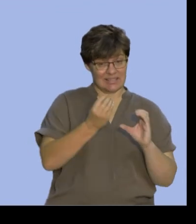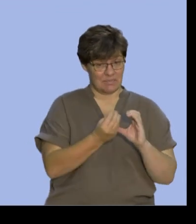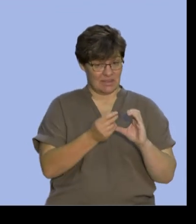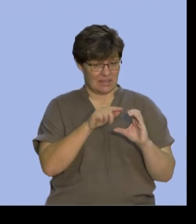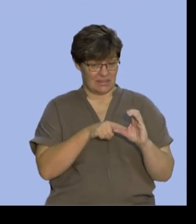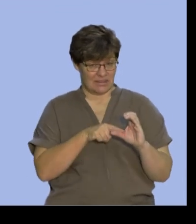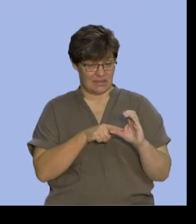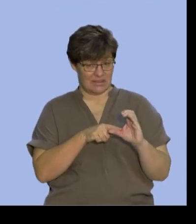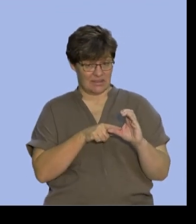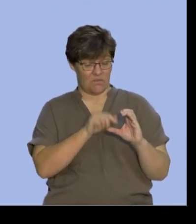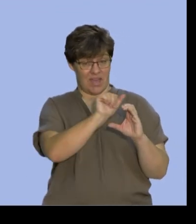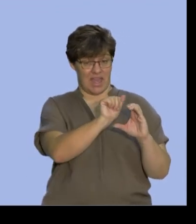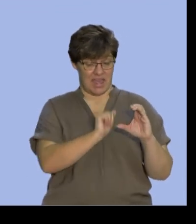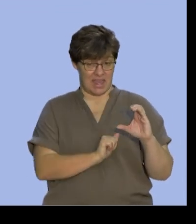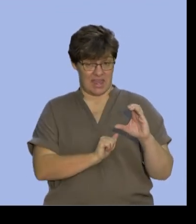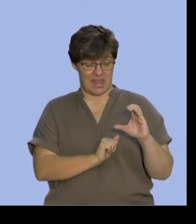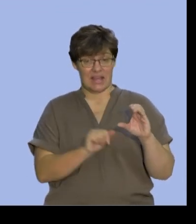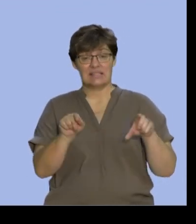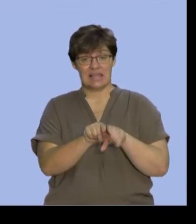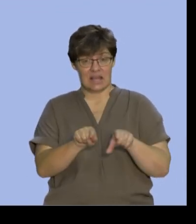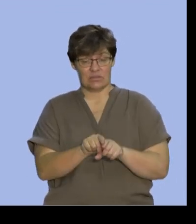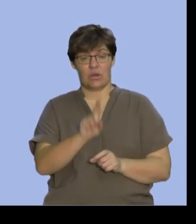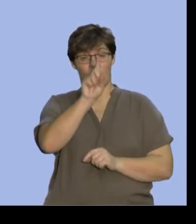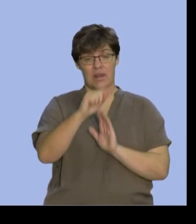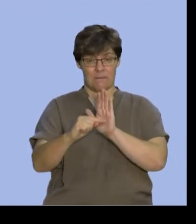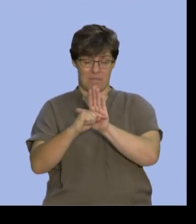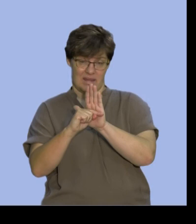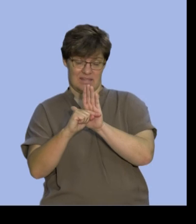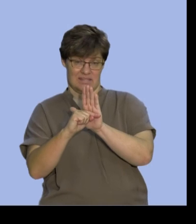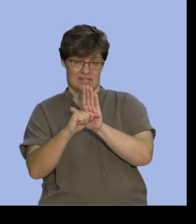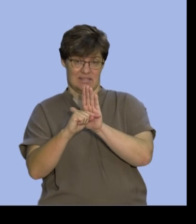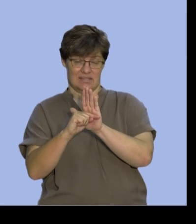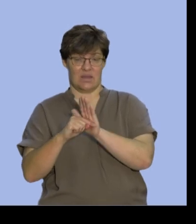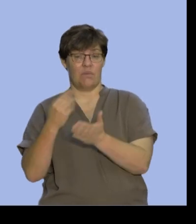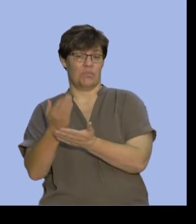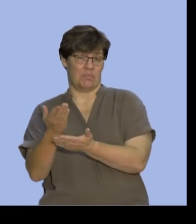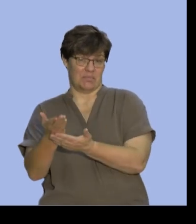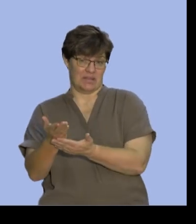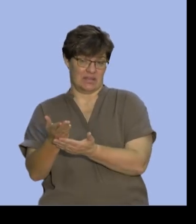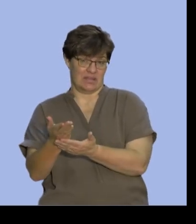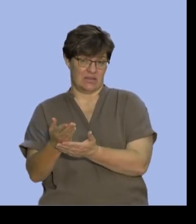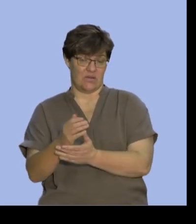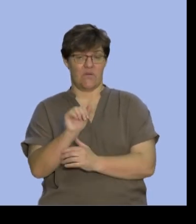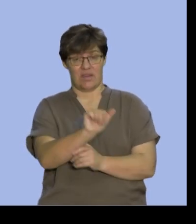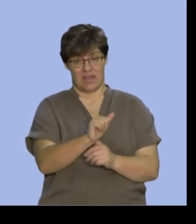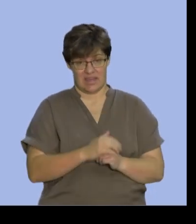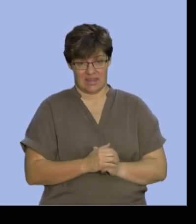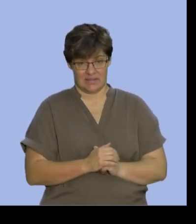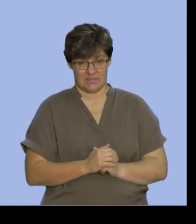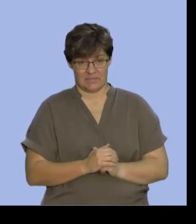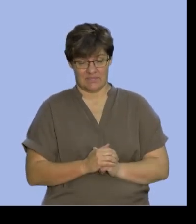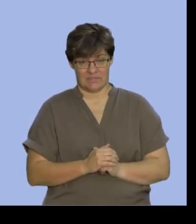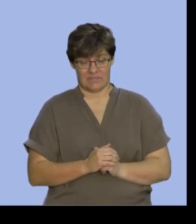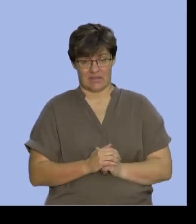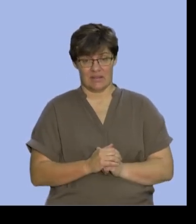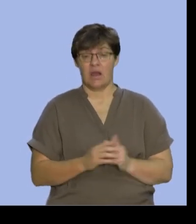of A is equal to one minus the probability of A the probability of the complement we've